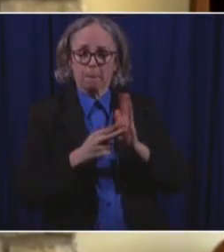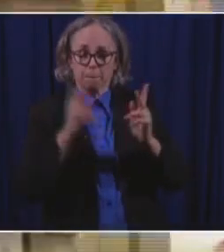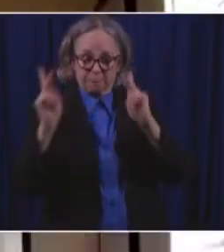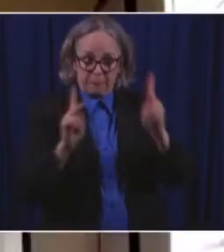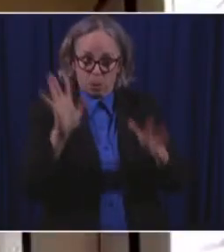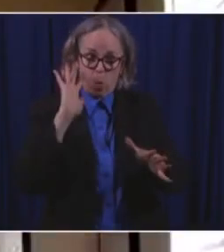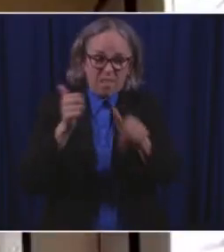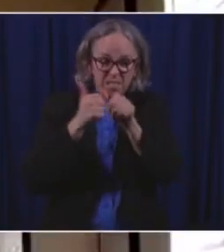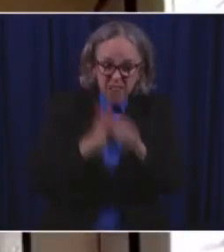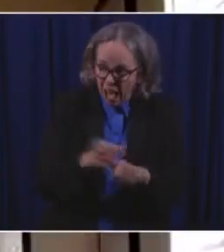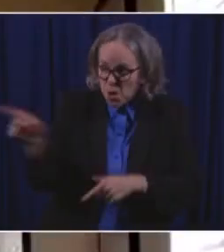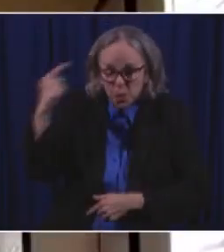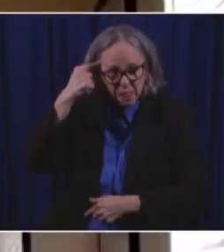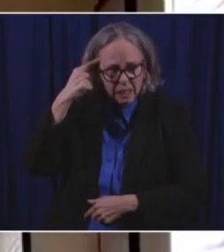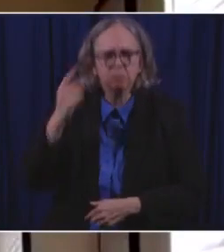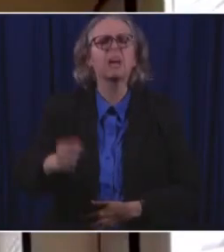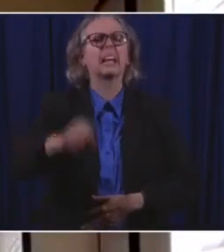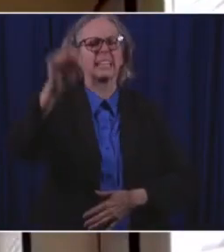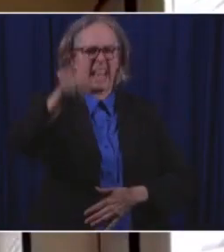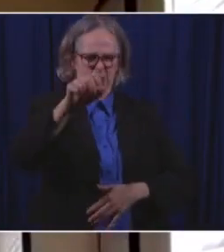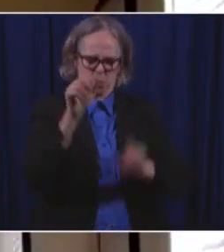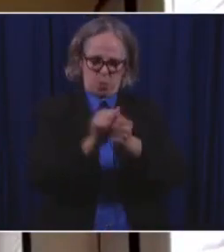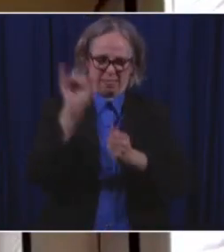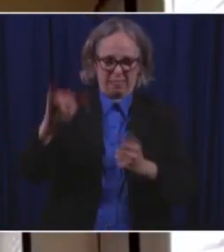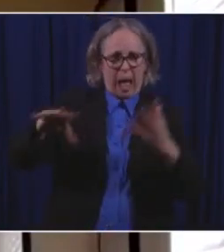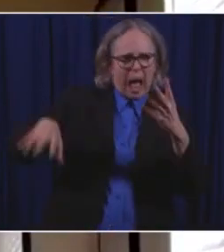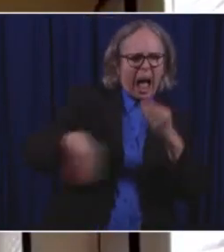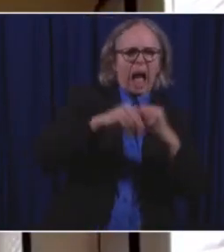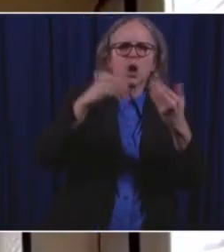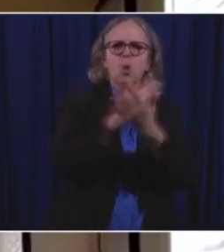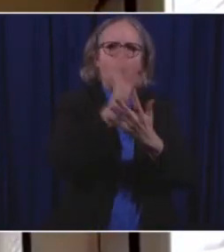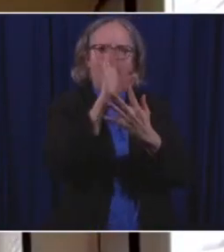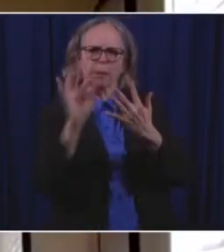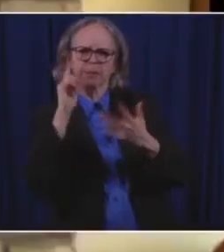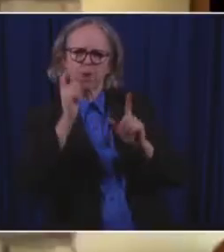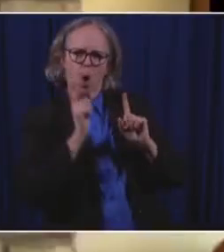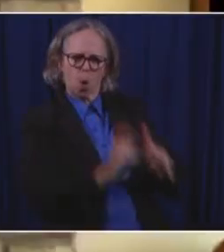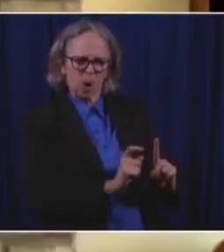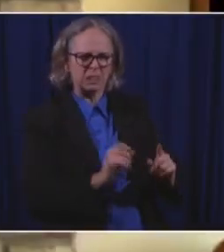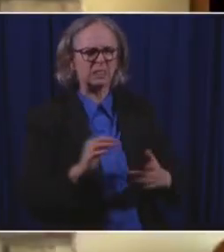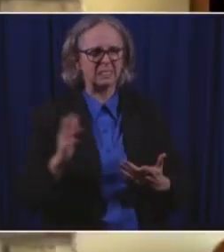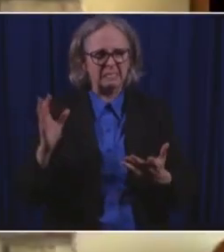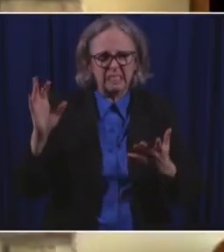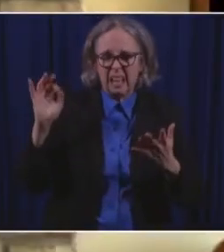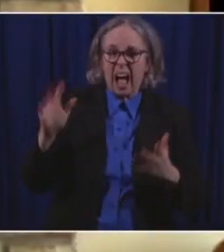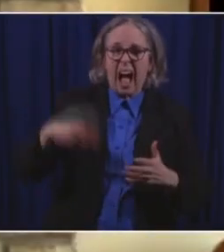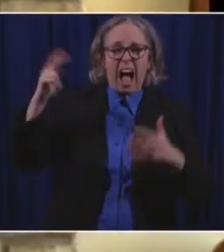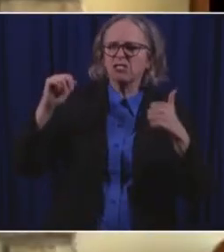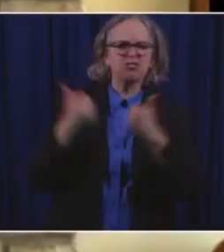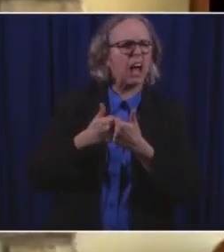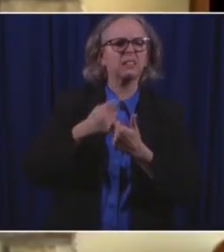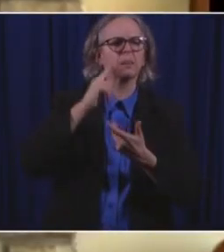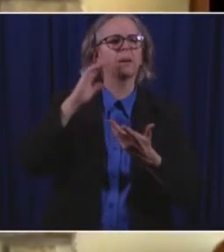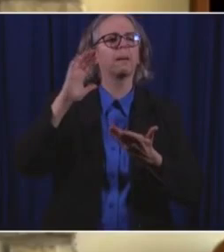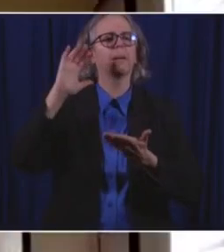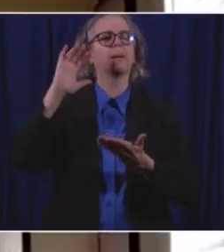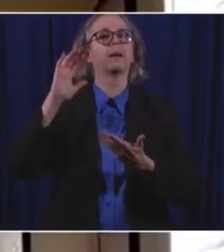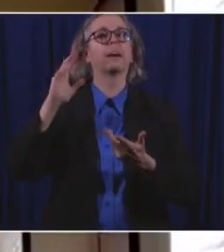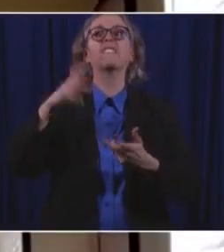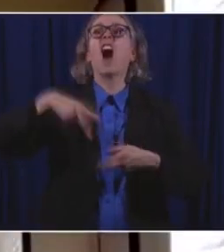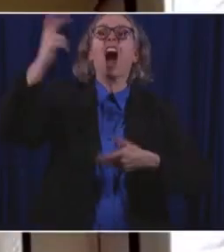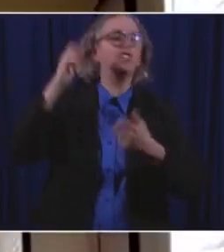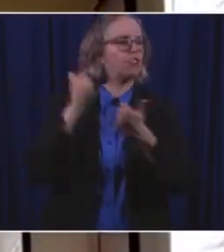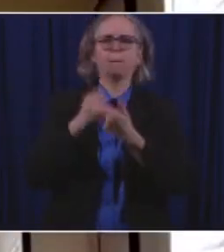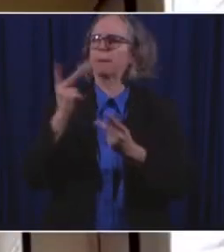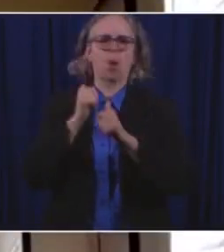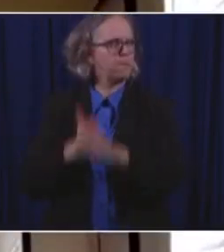That's right. The harder the hill is to climb, the fewer people are going to do it. Okay. We're trying to lower that hill.